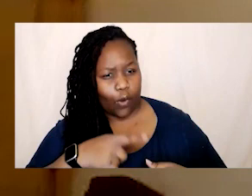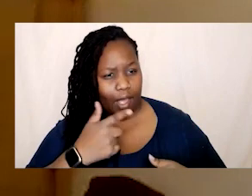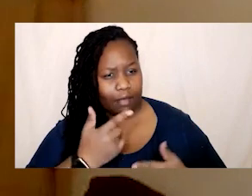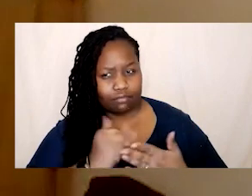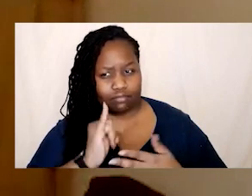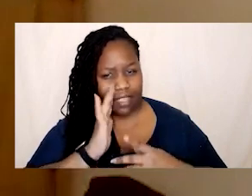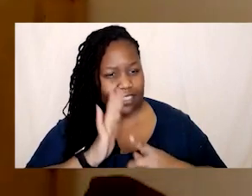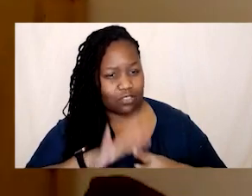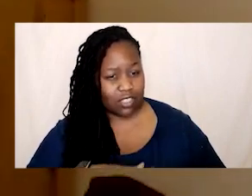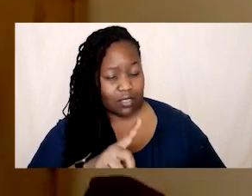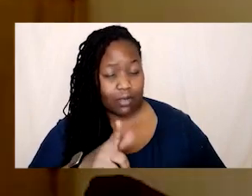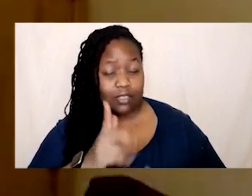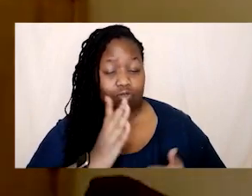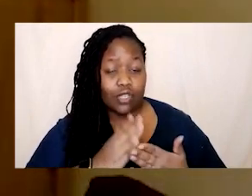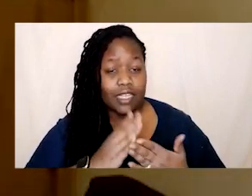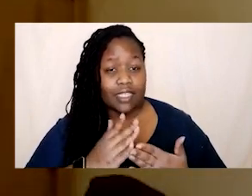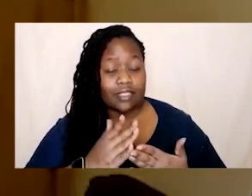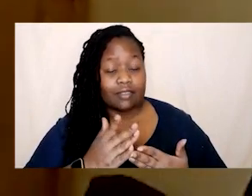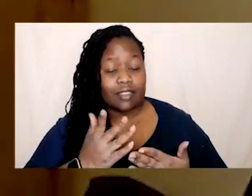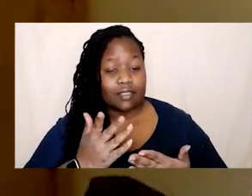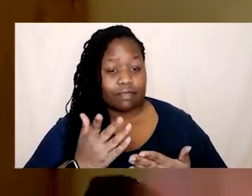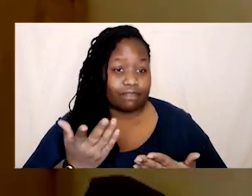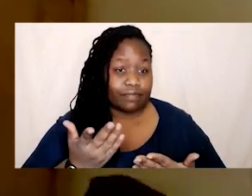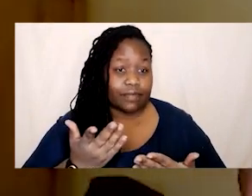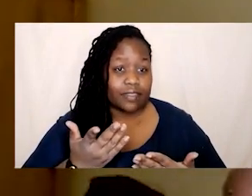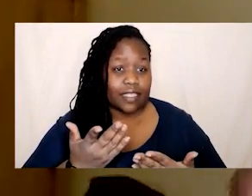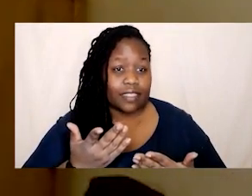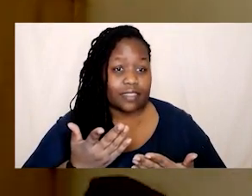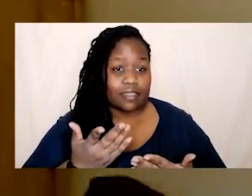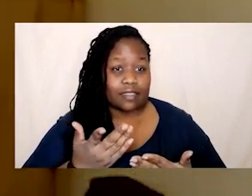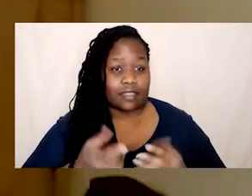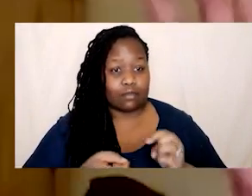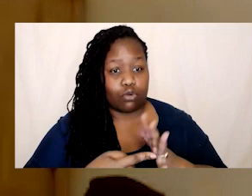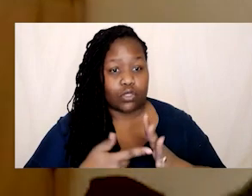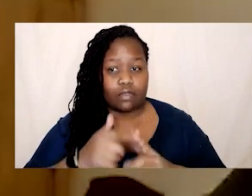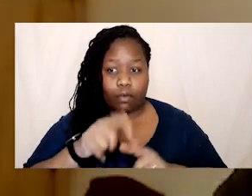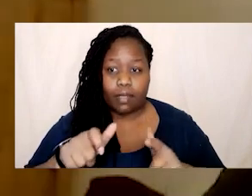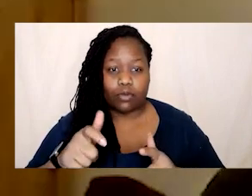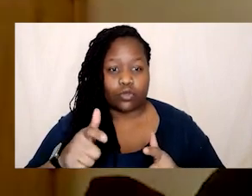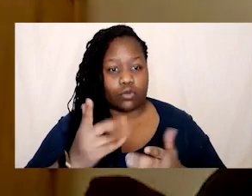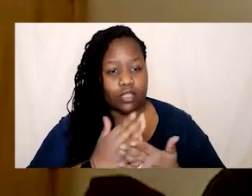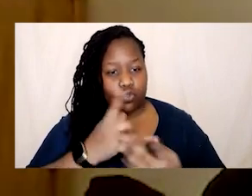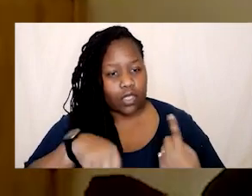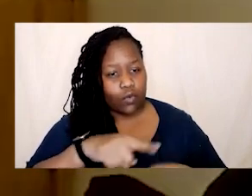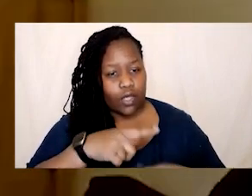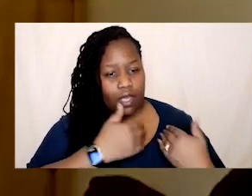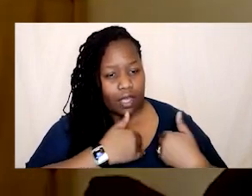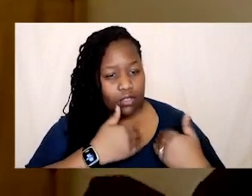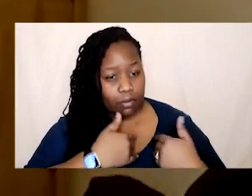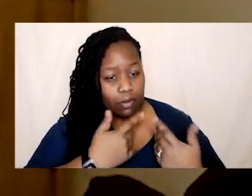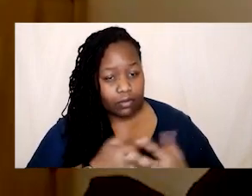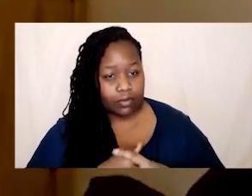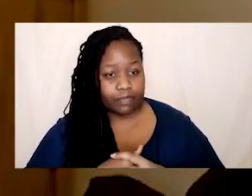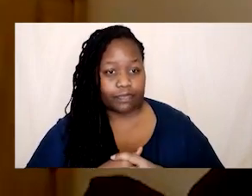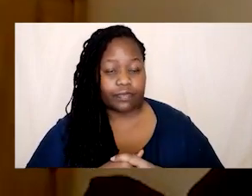you know called in and to be told how how i can improve anyway next question before we get on that one for the rest of our lives um thank you